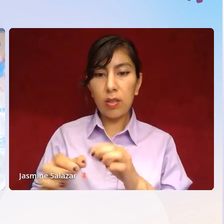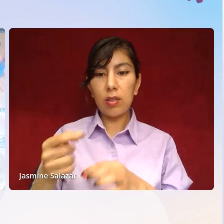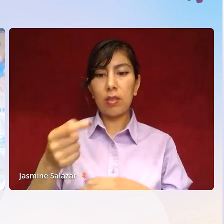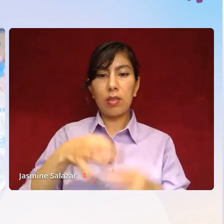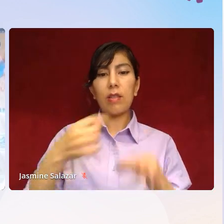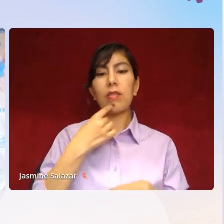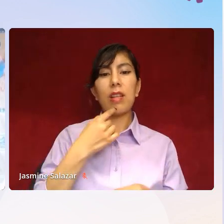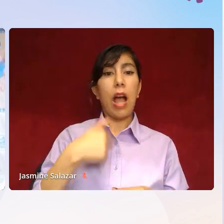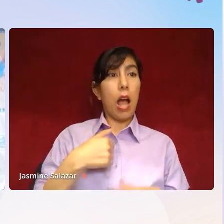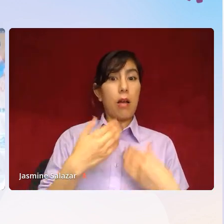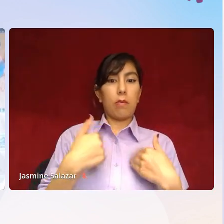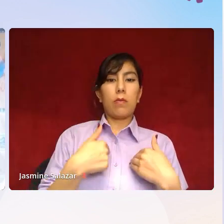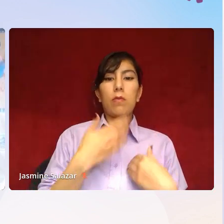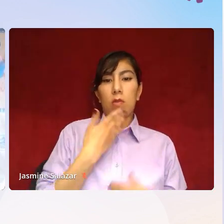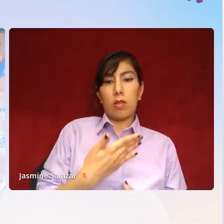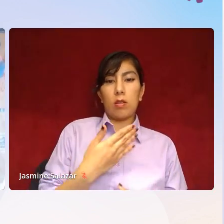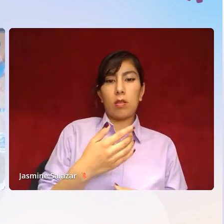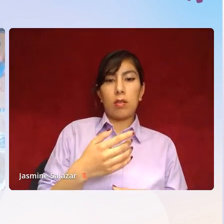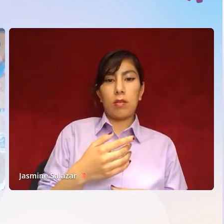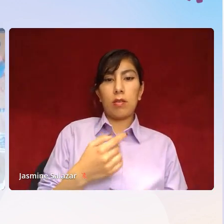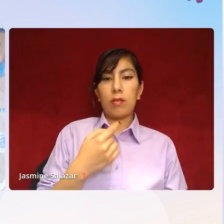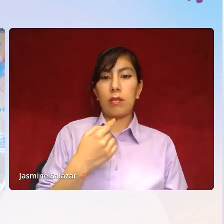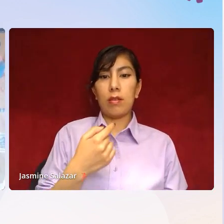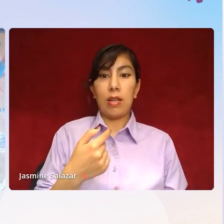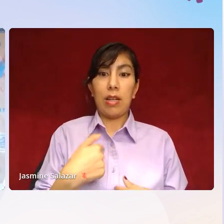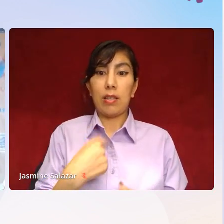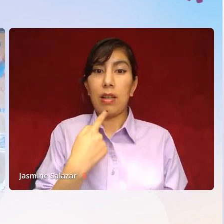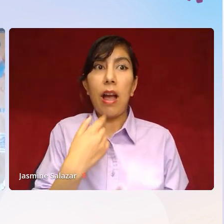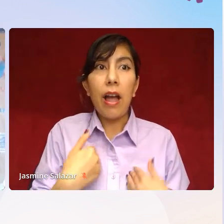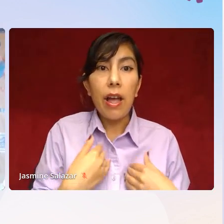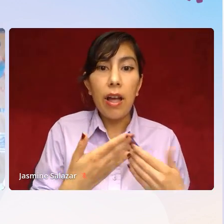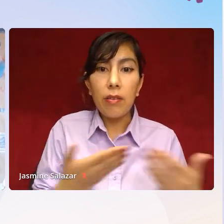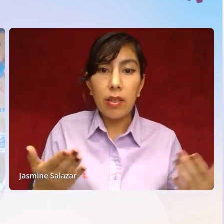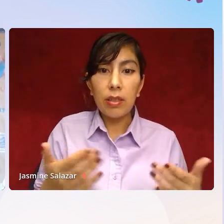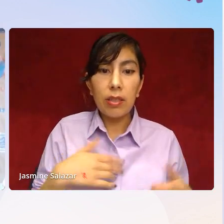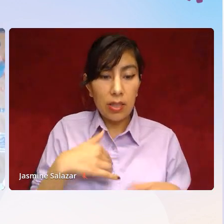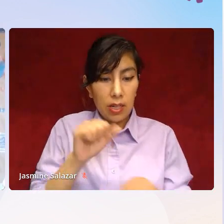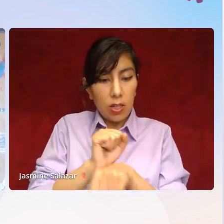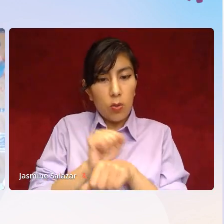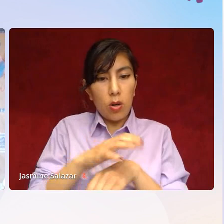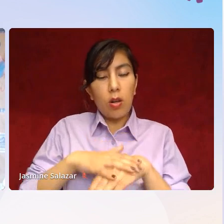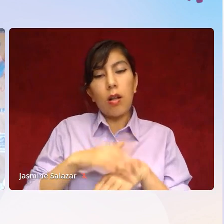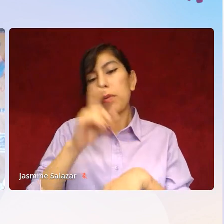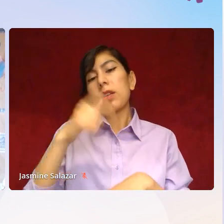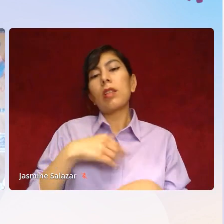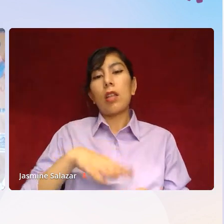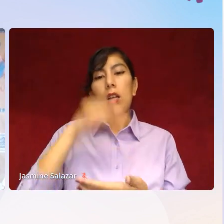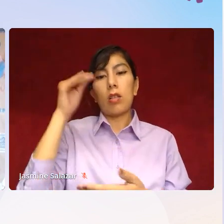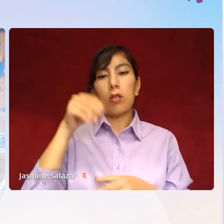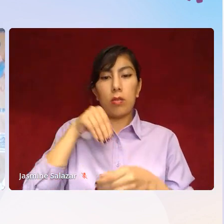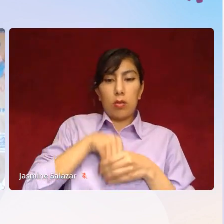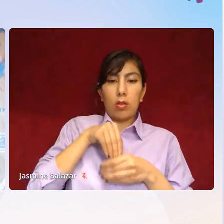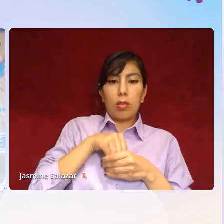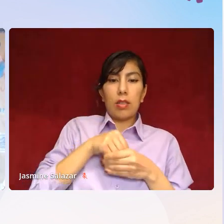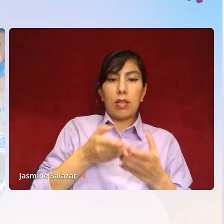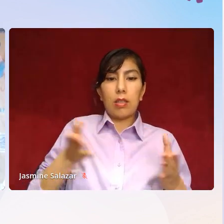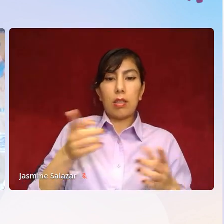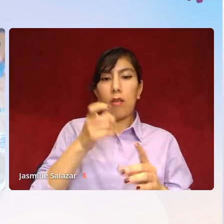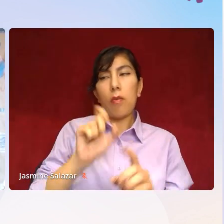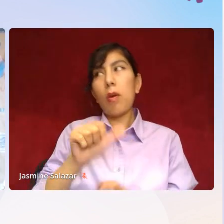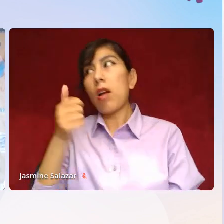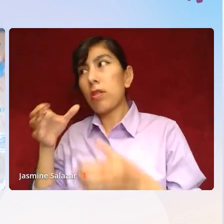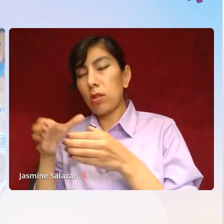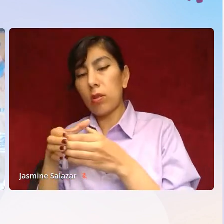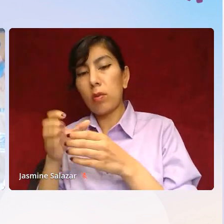I'm good, and then just say, I have things that I have to work on because I've learned them, internalize things from other groups. So